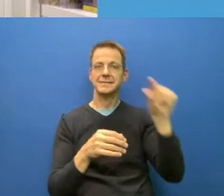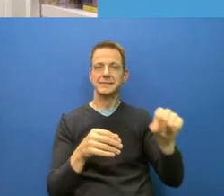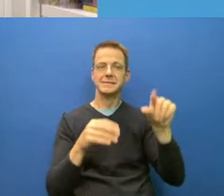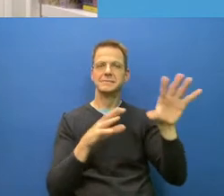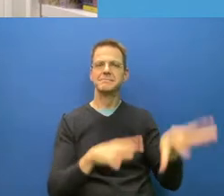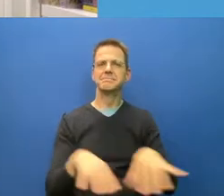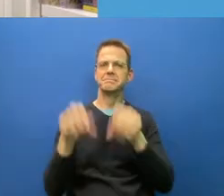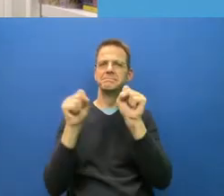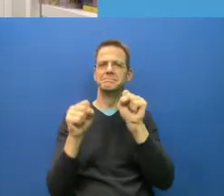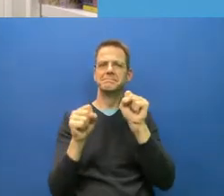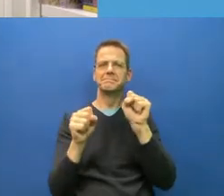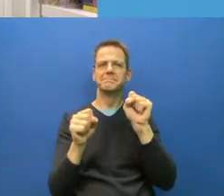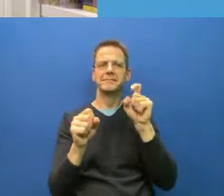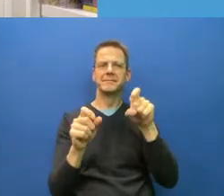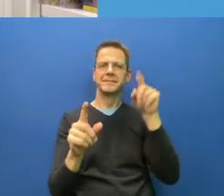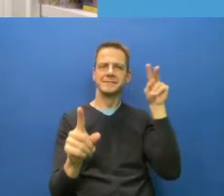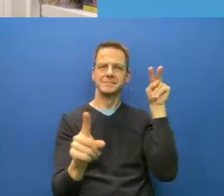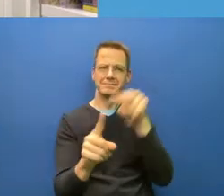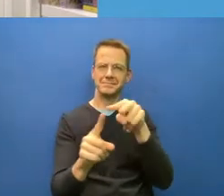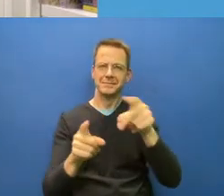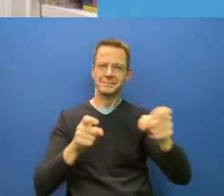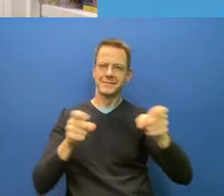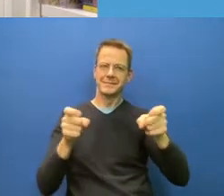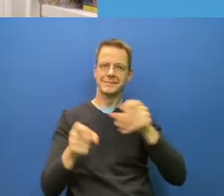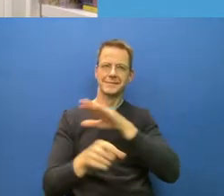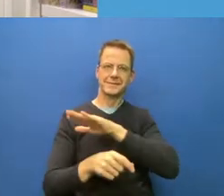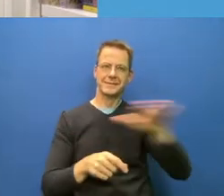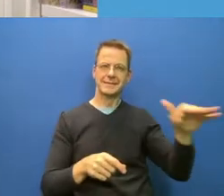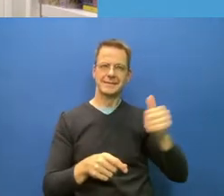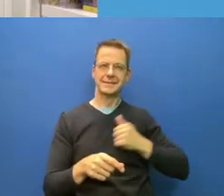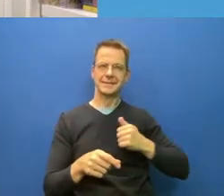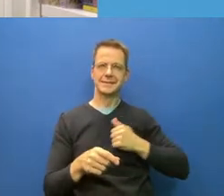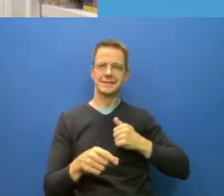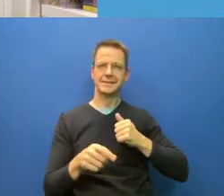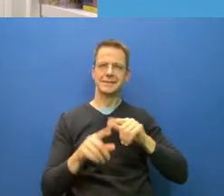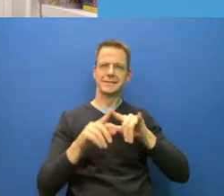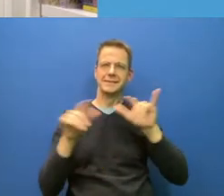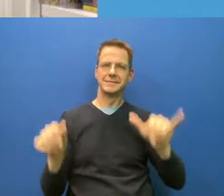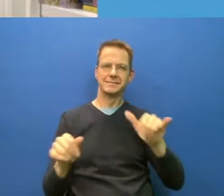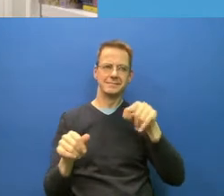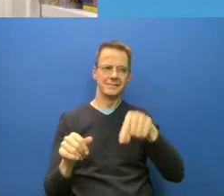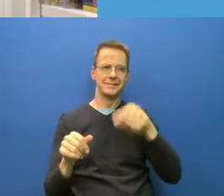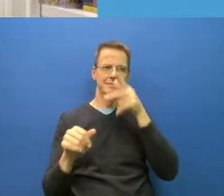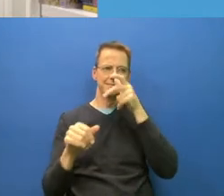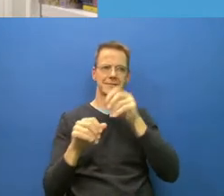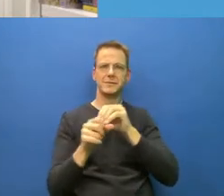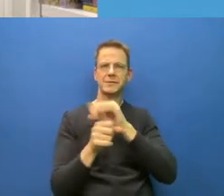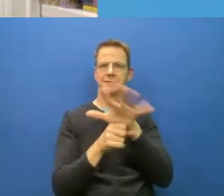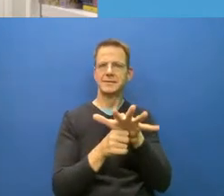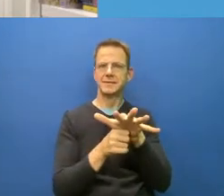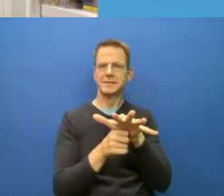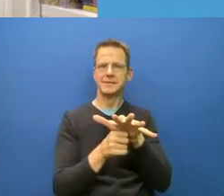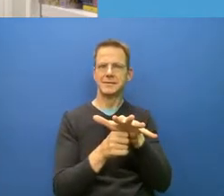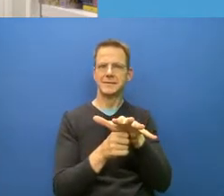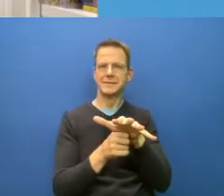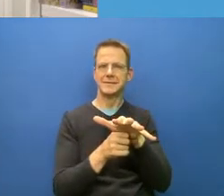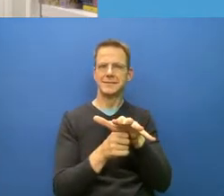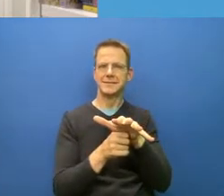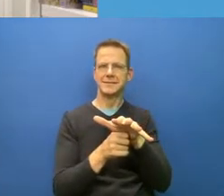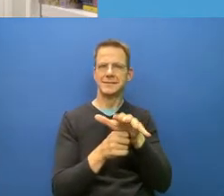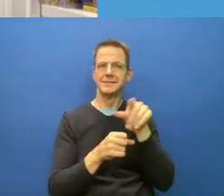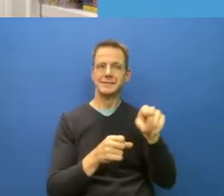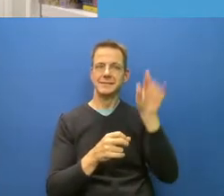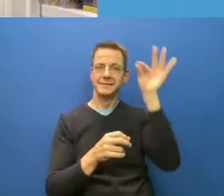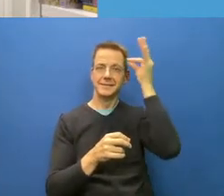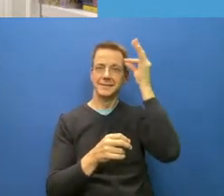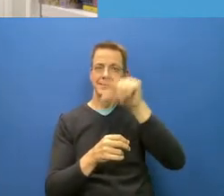a pandemic. So I'm hoping to see a review, and I hope that some of the things